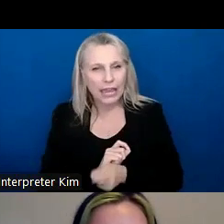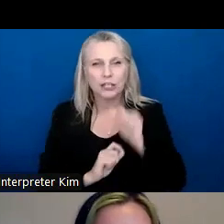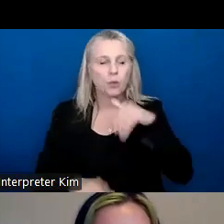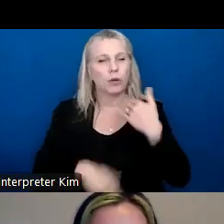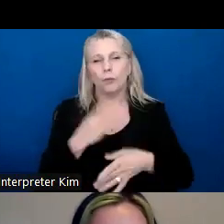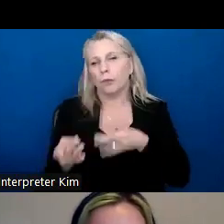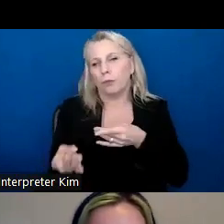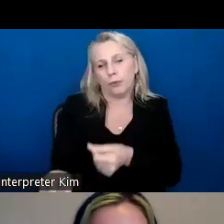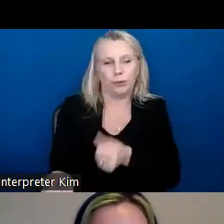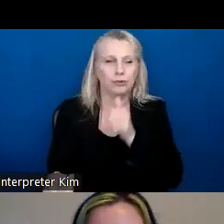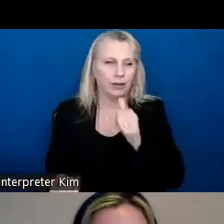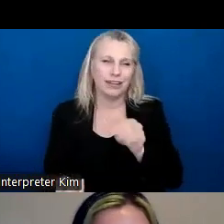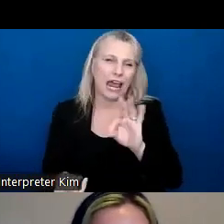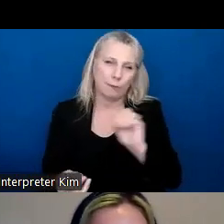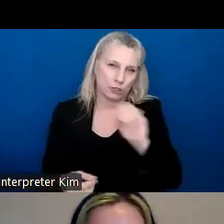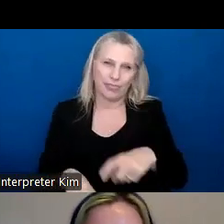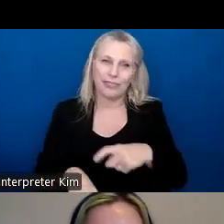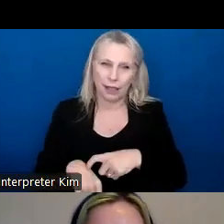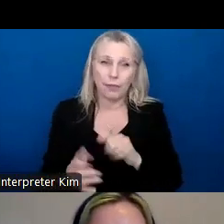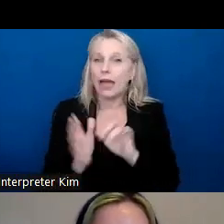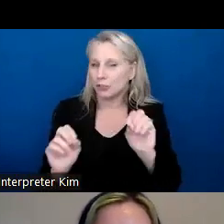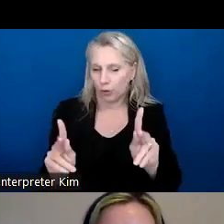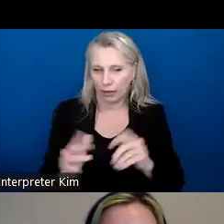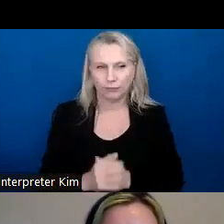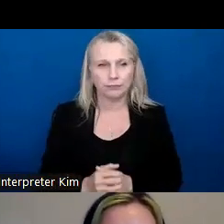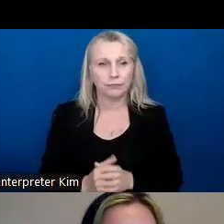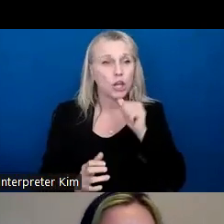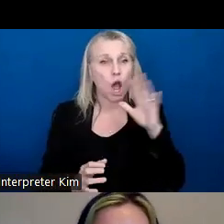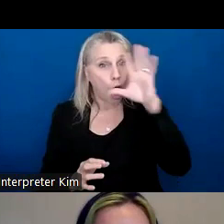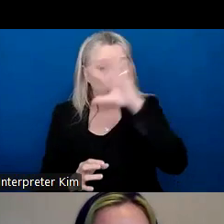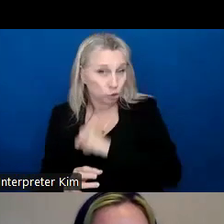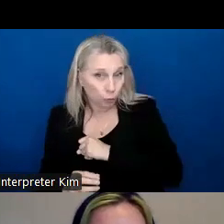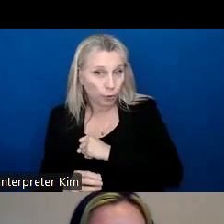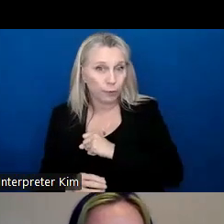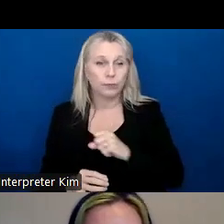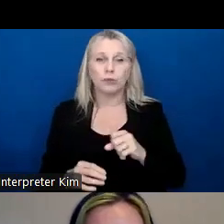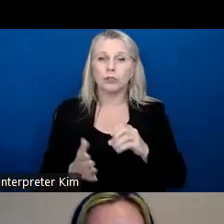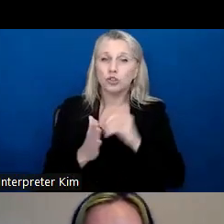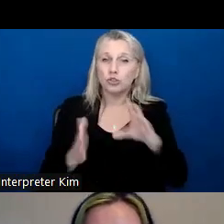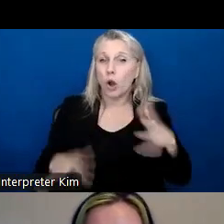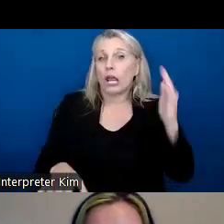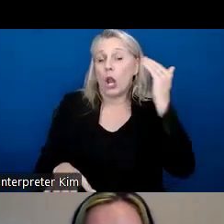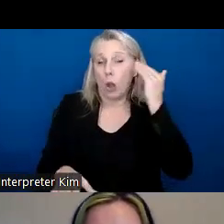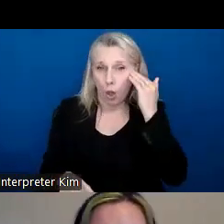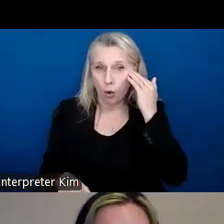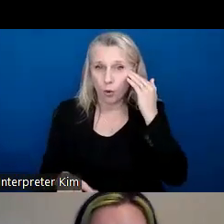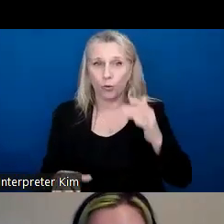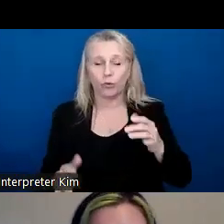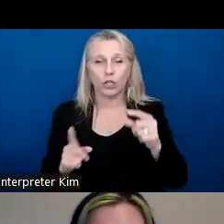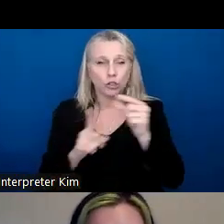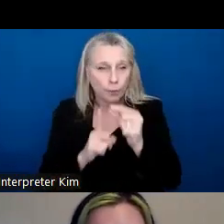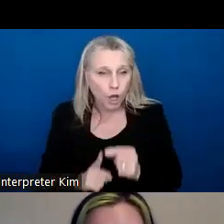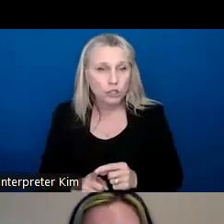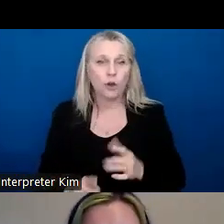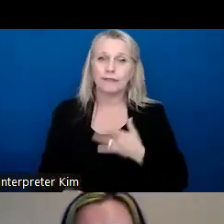going to go 90% of the time. And that's okay. Uh, don't assume that students already know specific terminology or feelings. A lot of